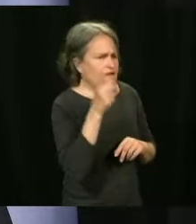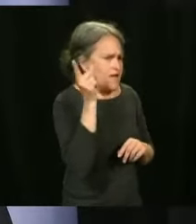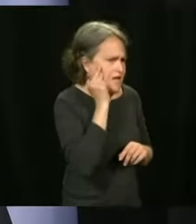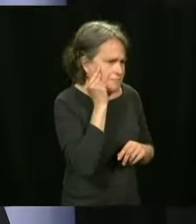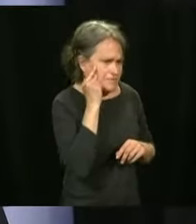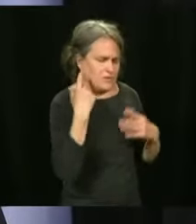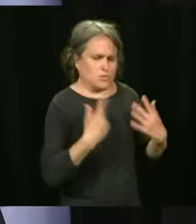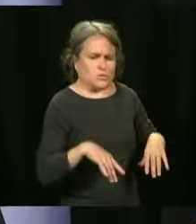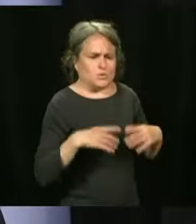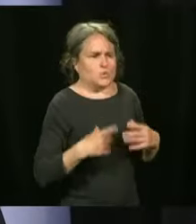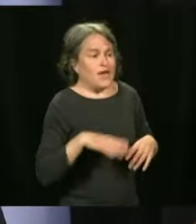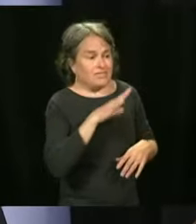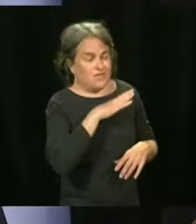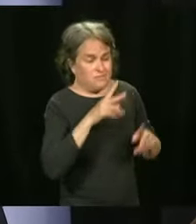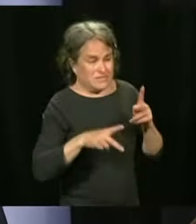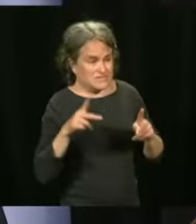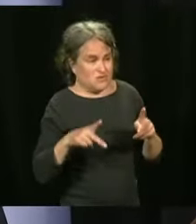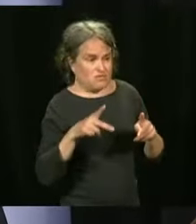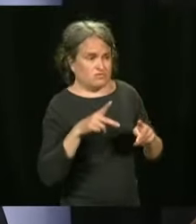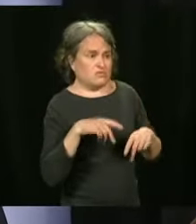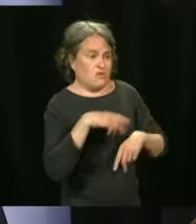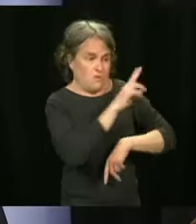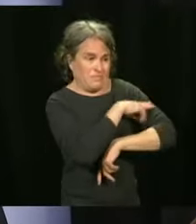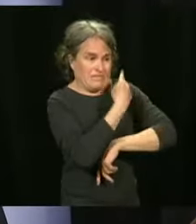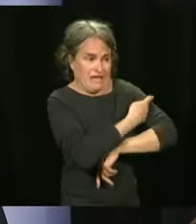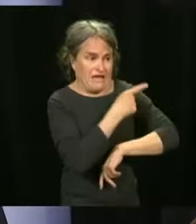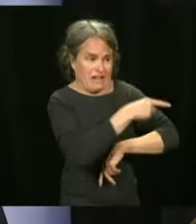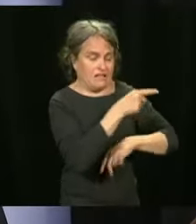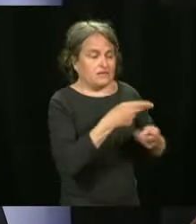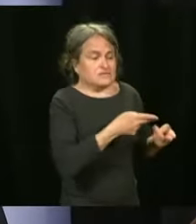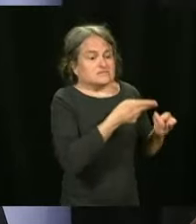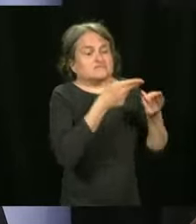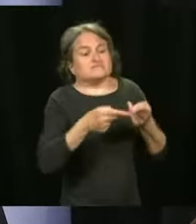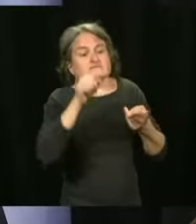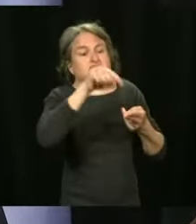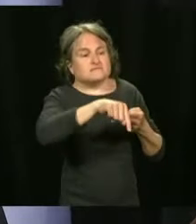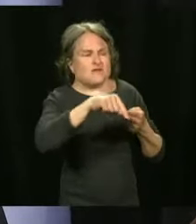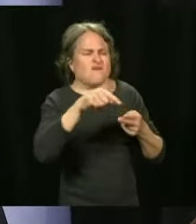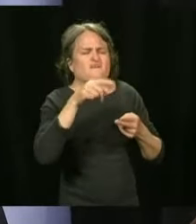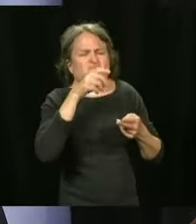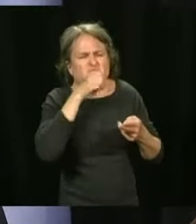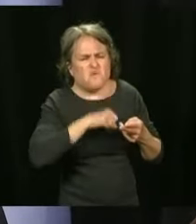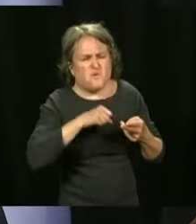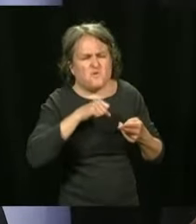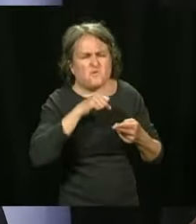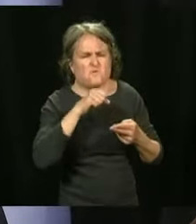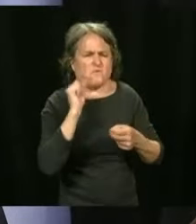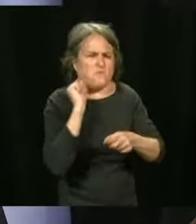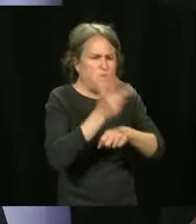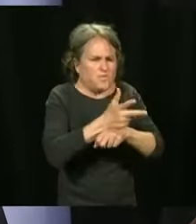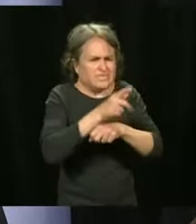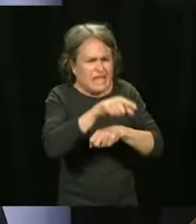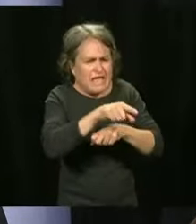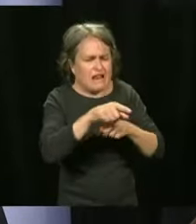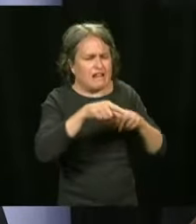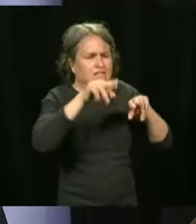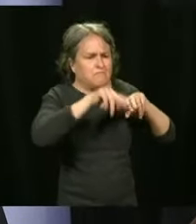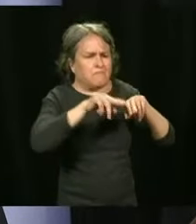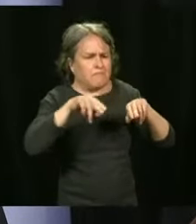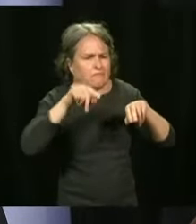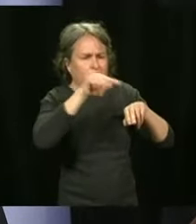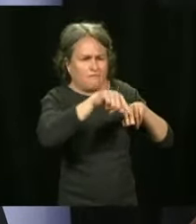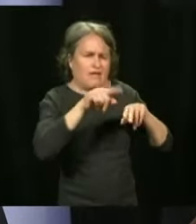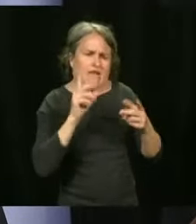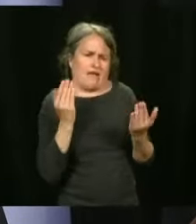Laval. Mr. Legault broached his topic earlier. You had some answers from the Ustice de Laval saying that it was temporary. Do you know? Or do you know